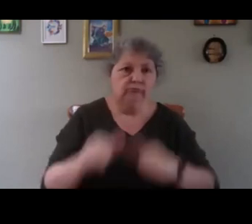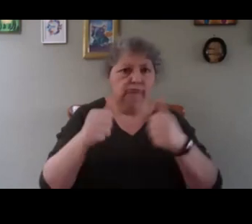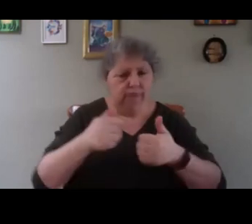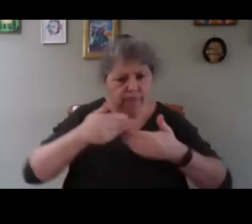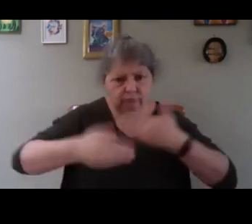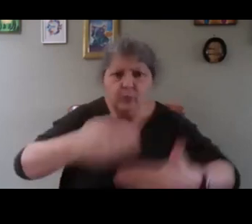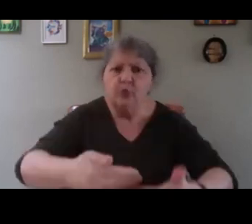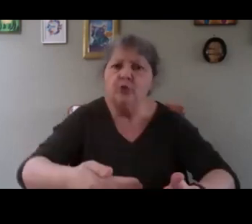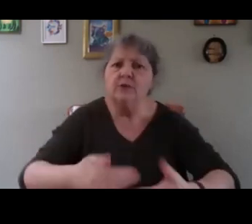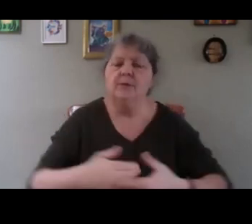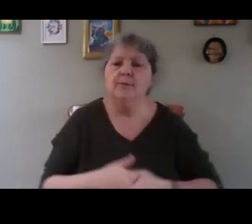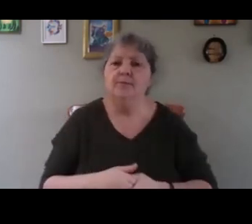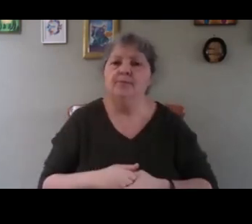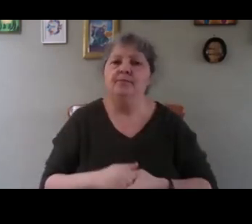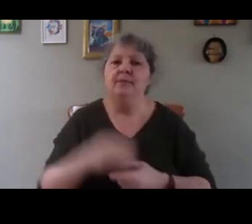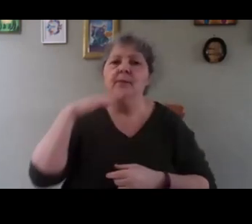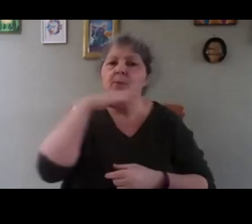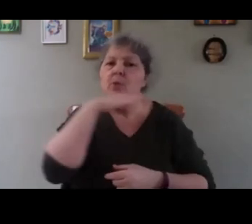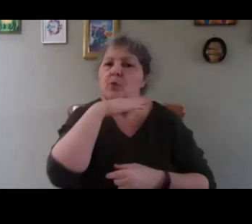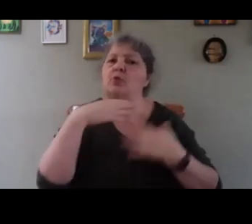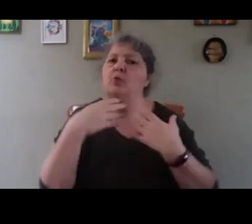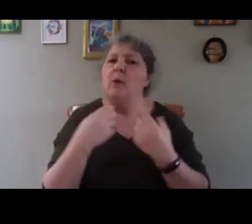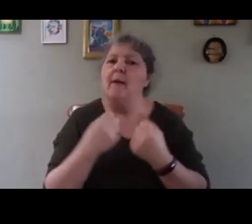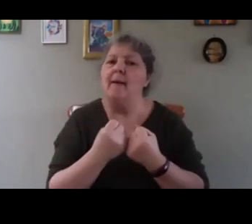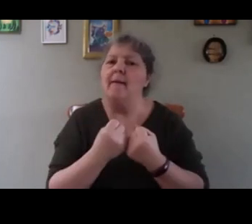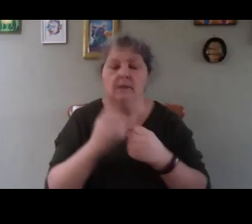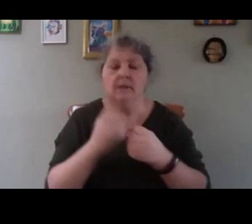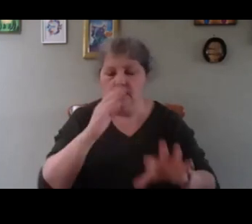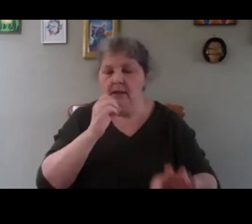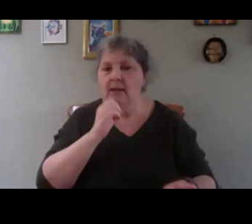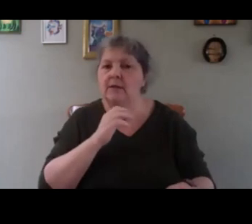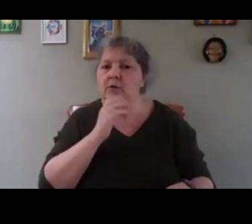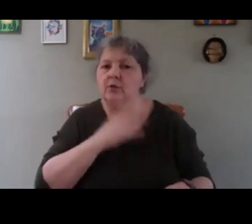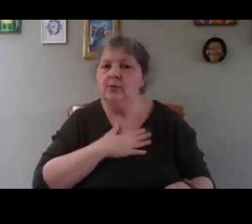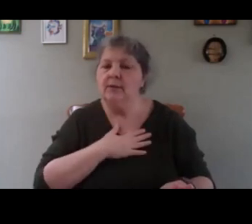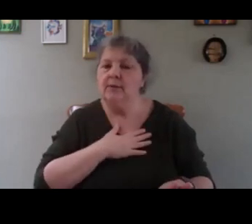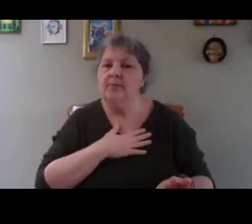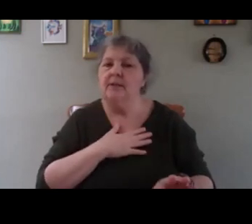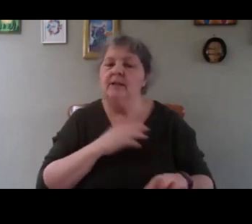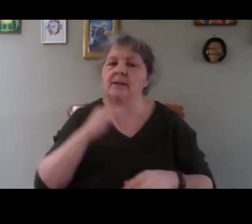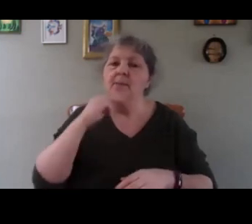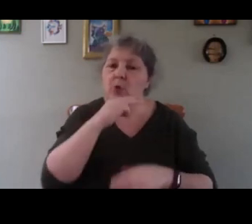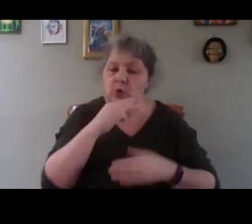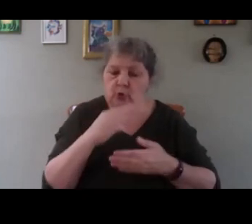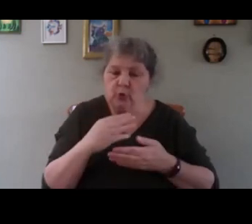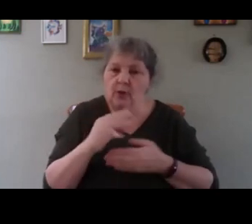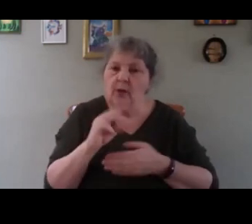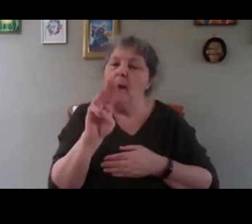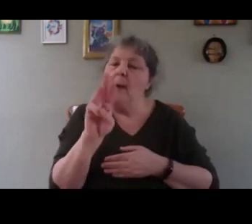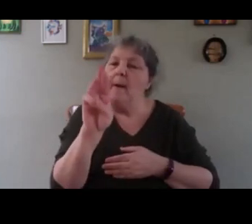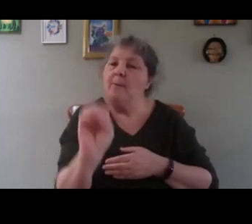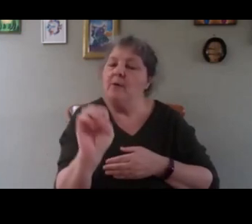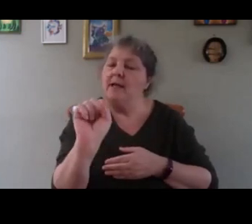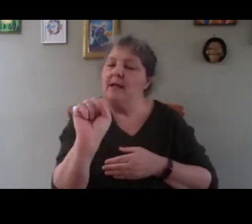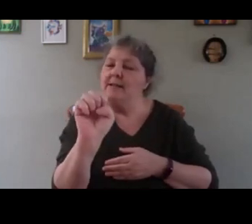it's very important to have the, I beg your pardon, the preserve. I do preserve a lot